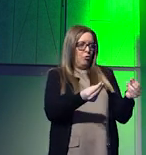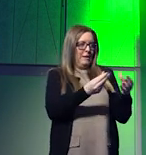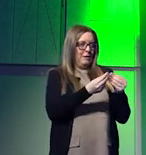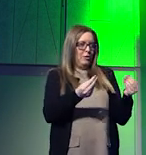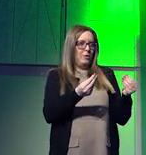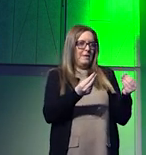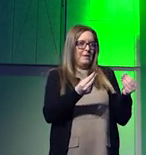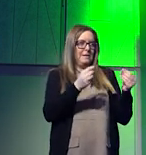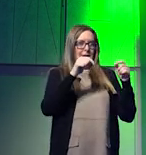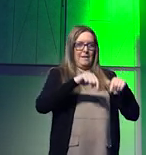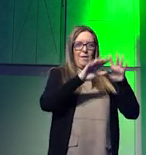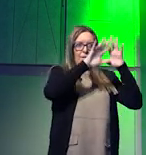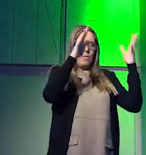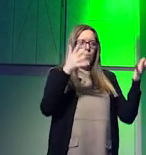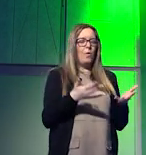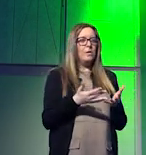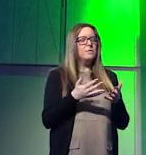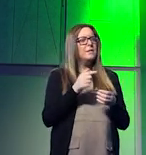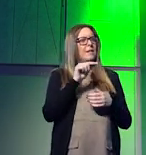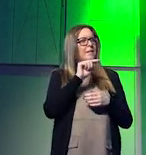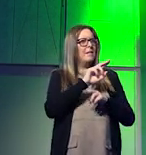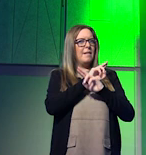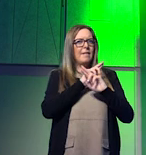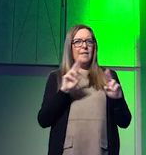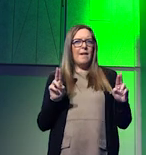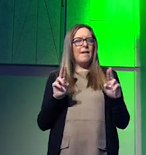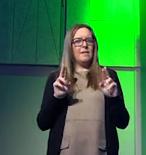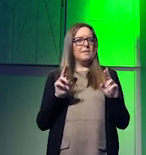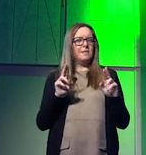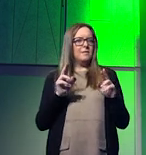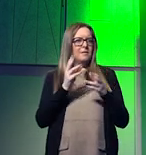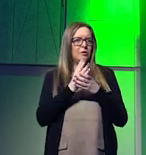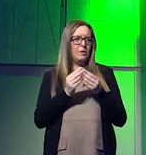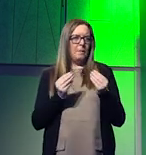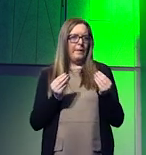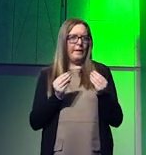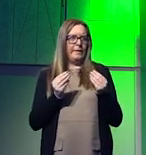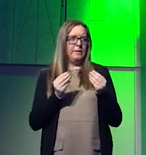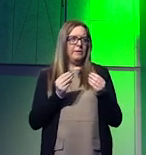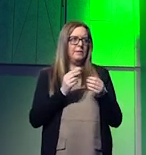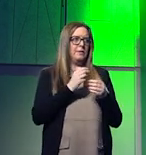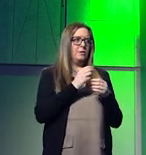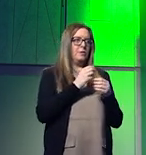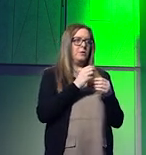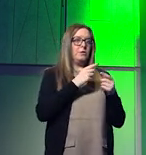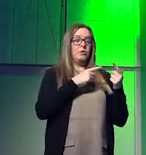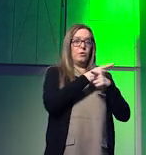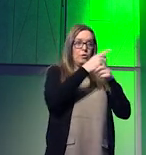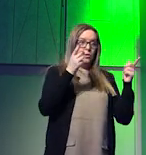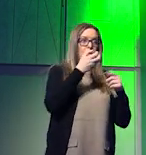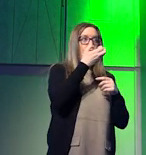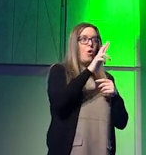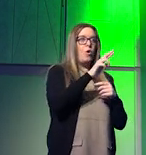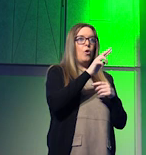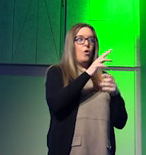world. This is not something that at the moment, neither the EU nor the US are